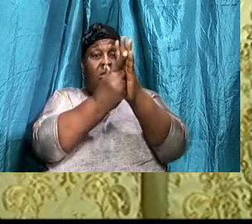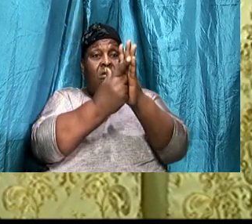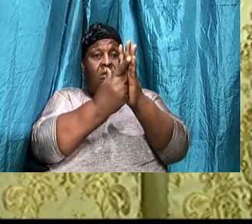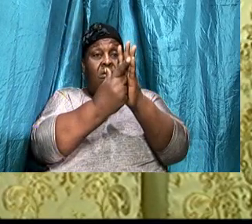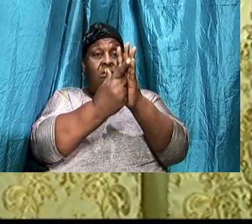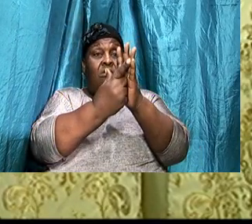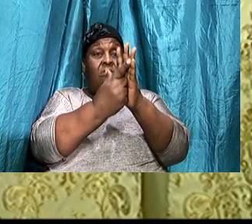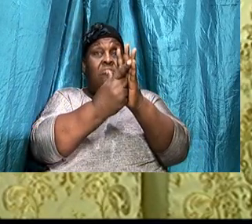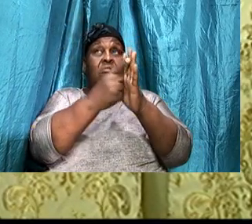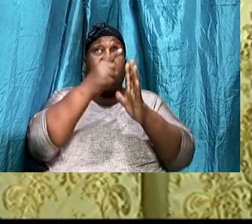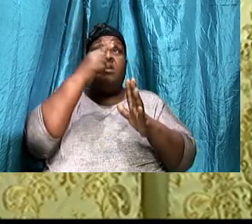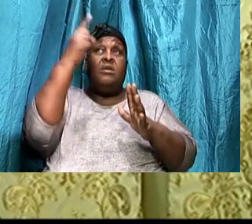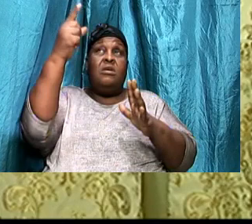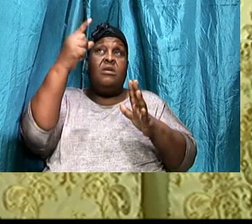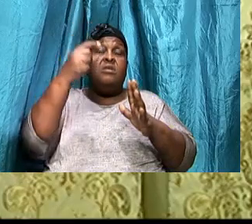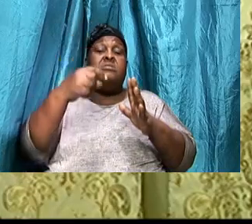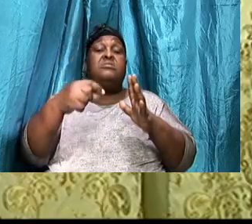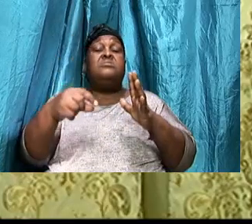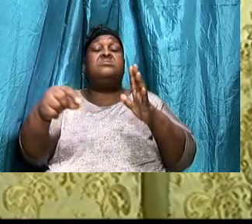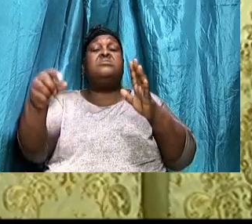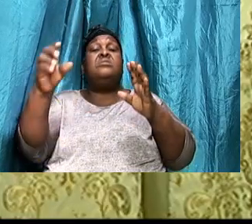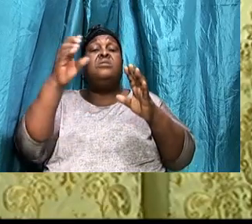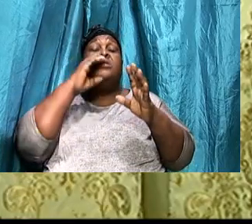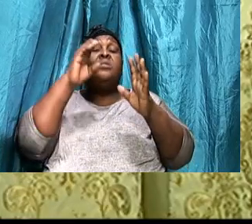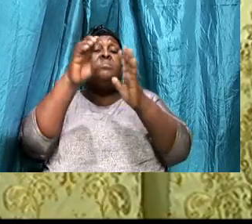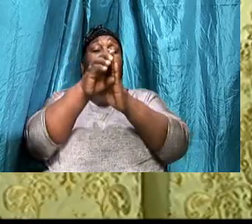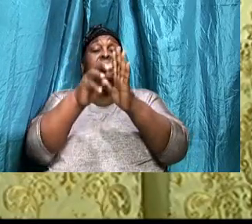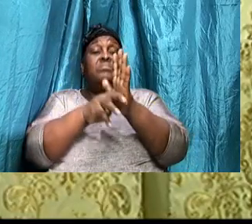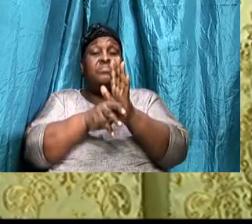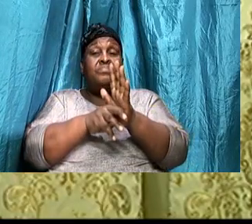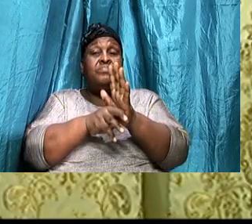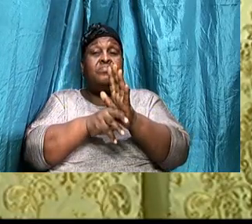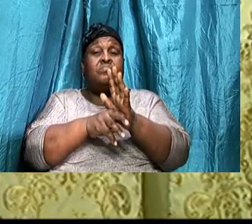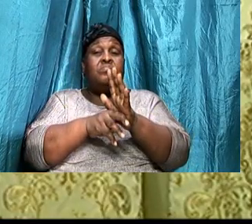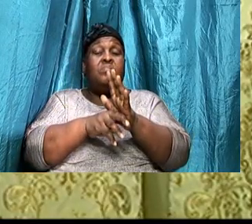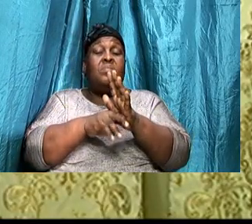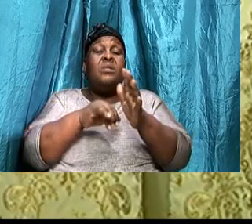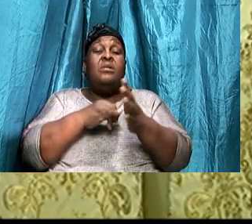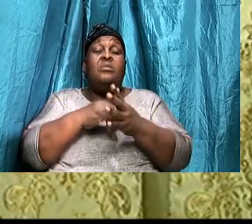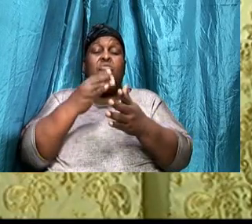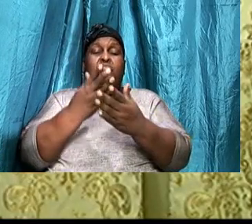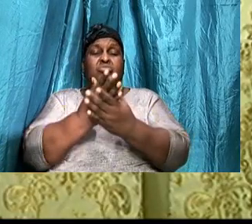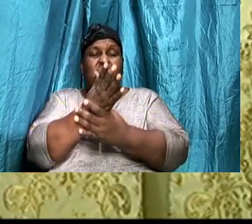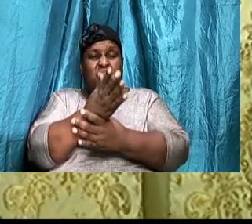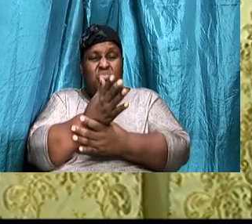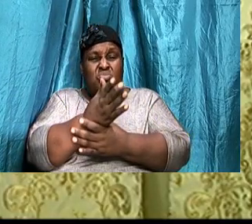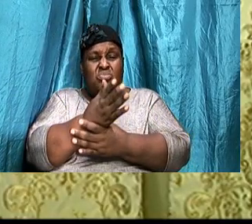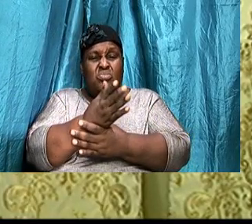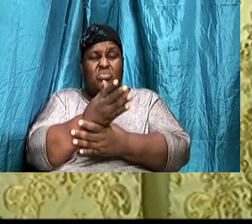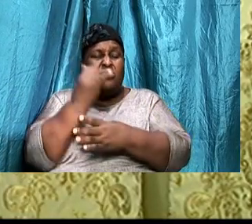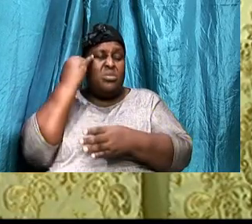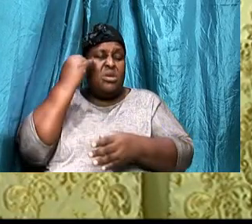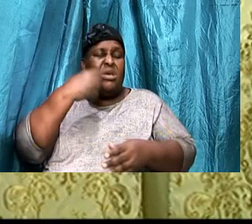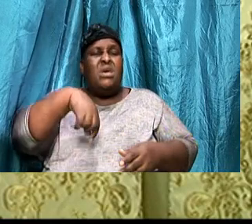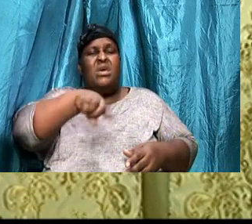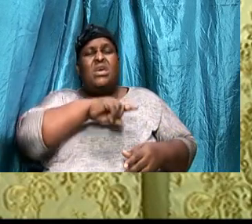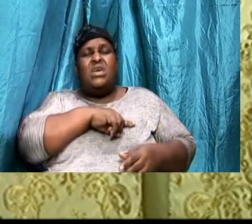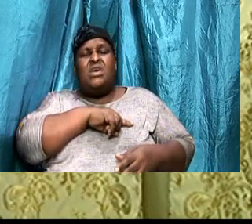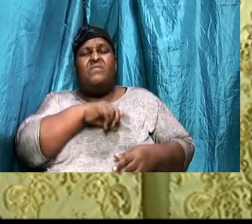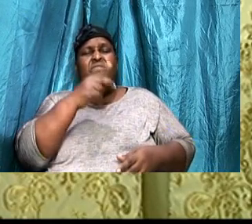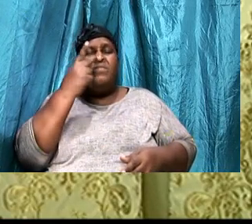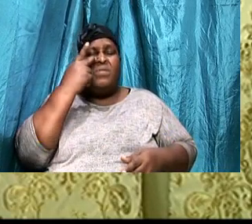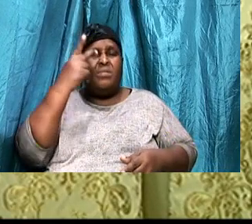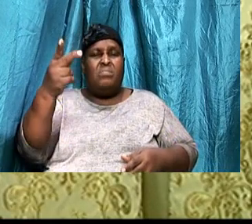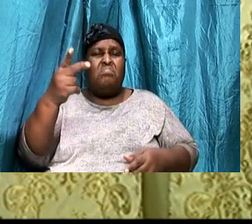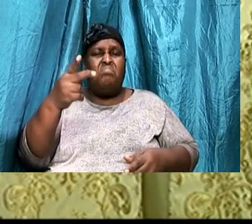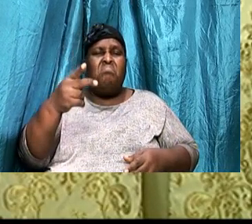statutes, Thus, It is true, Especially, If we look, At Psalms